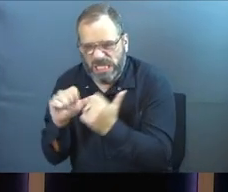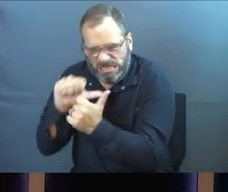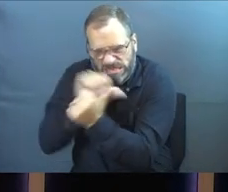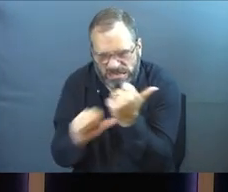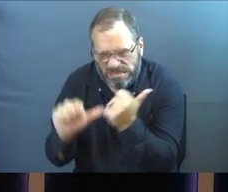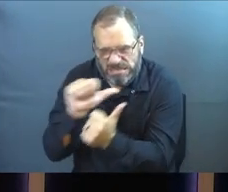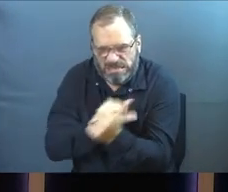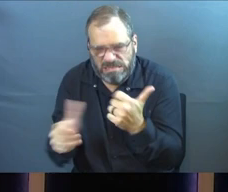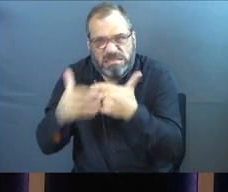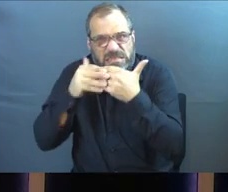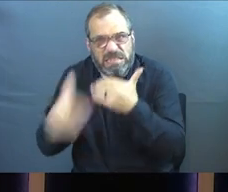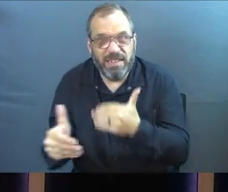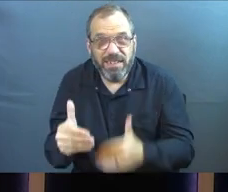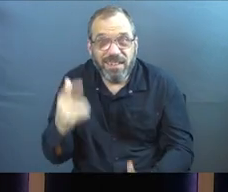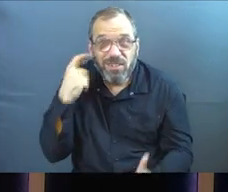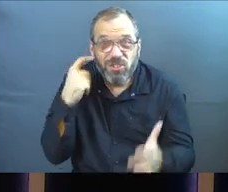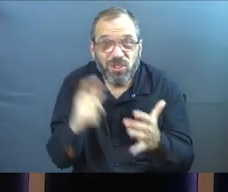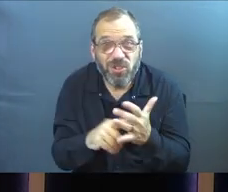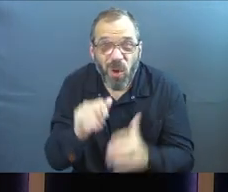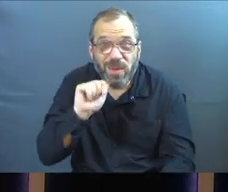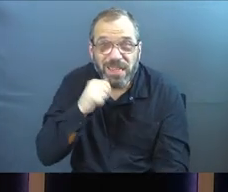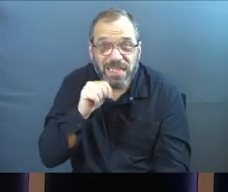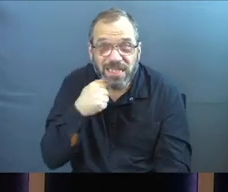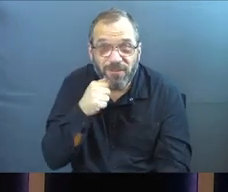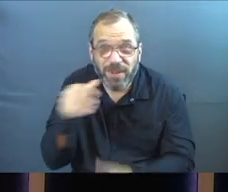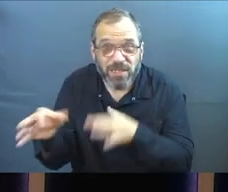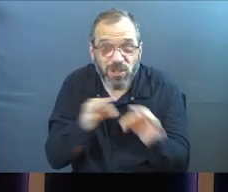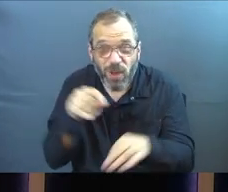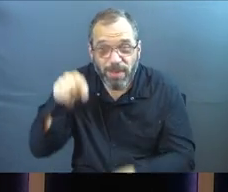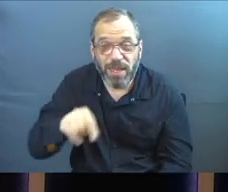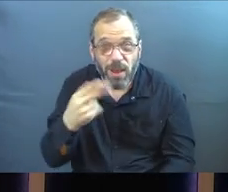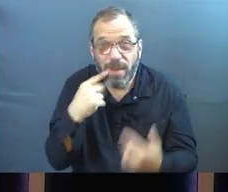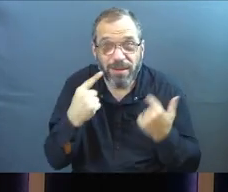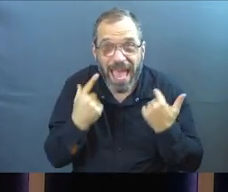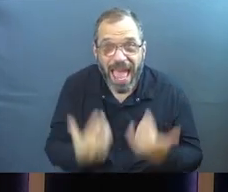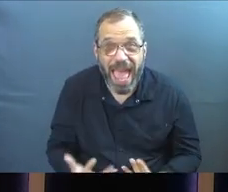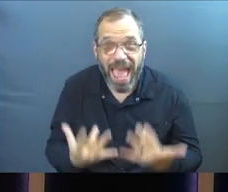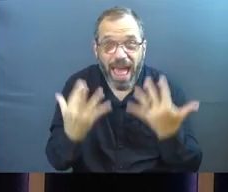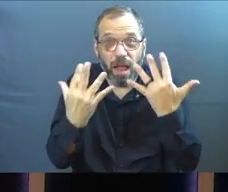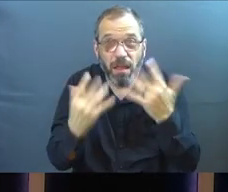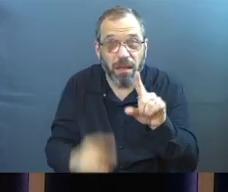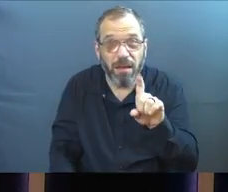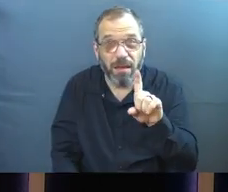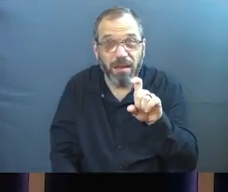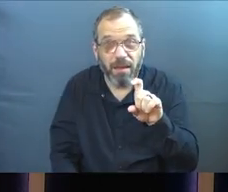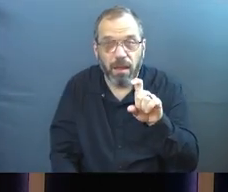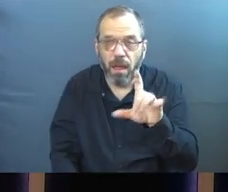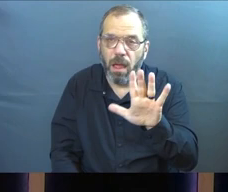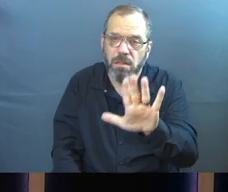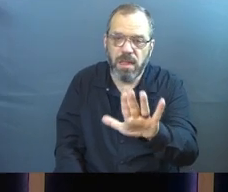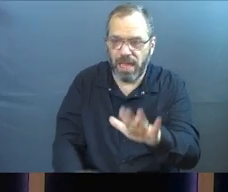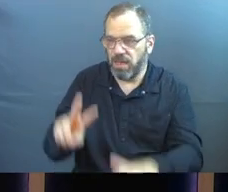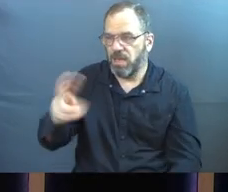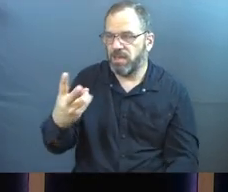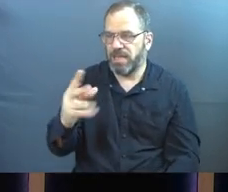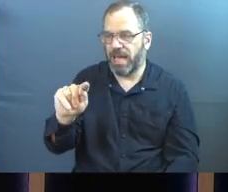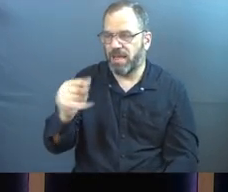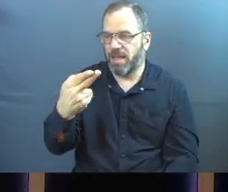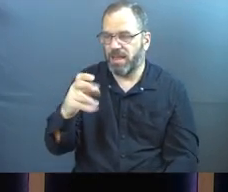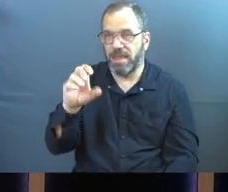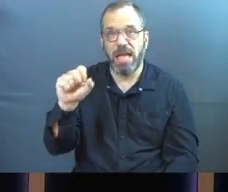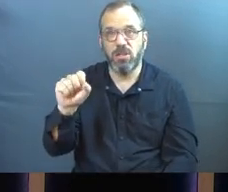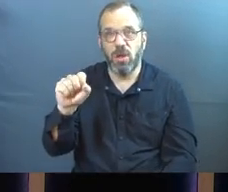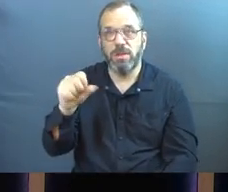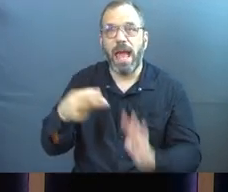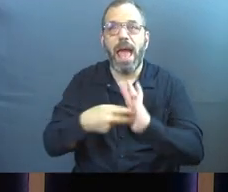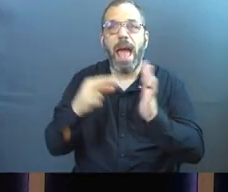of teeth. Do you see the suffering that he's trying to describe to you there? And then ultimately in 2 Thessalonians,